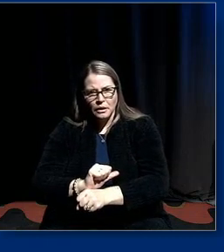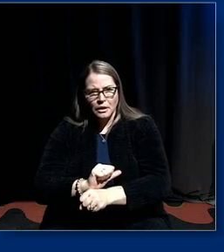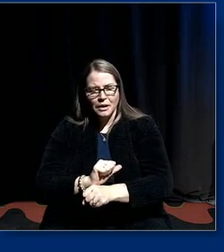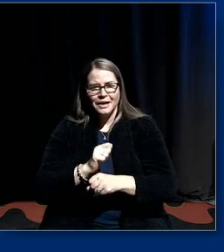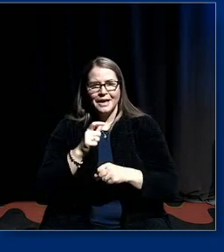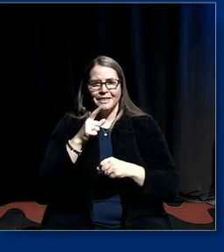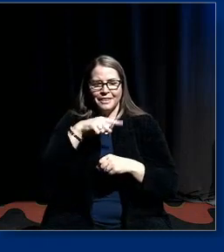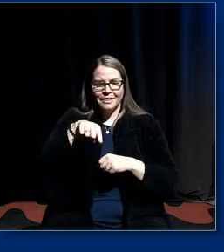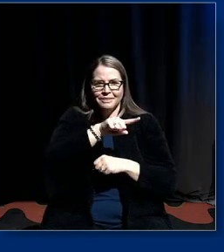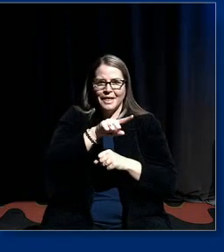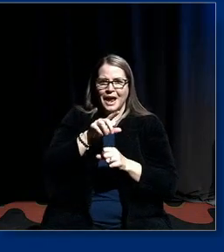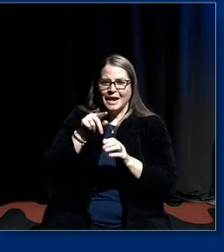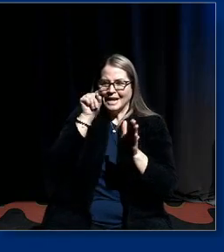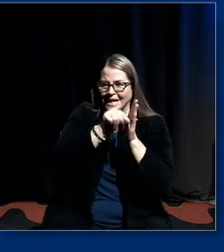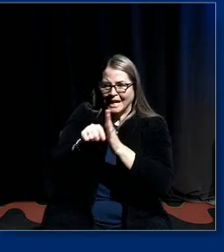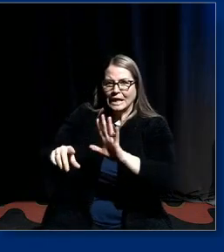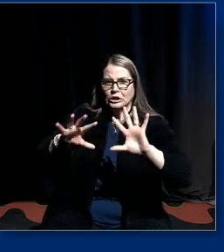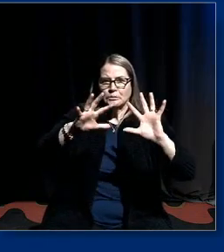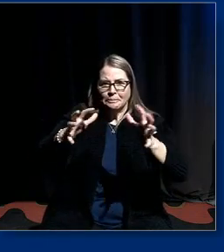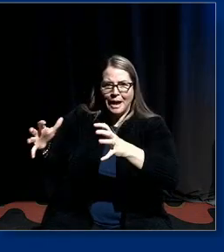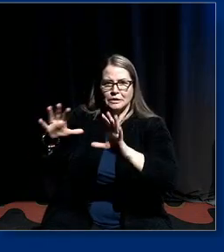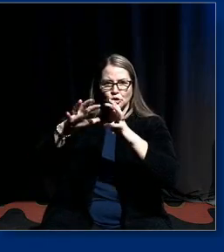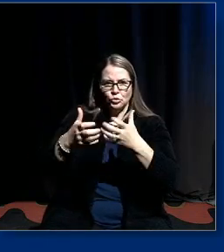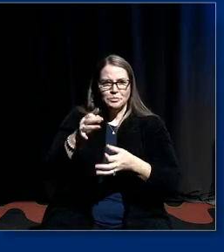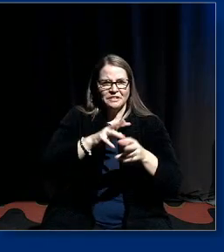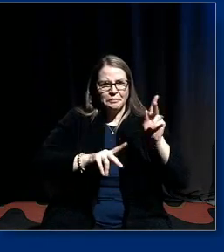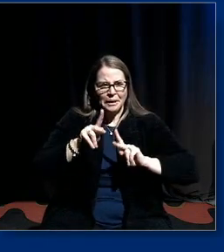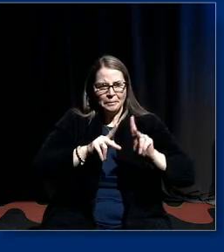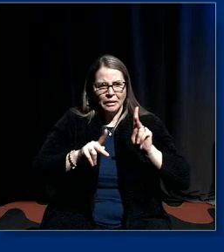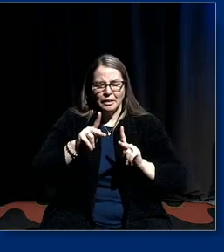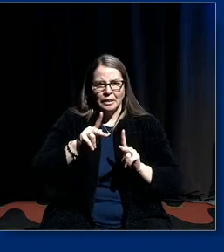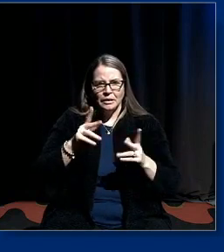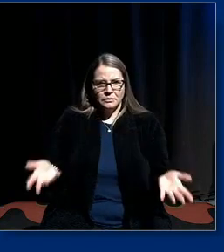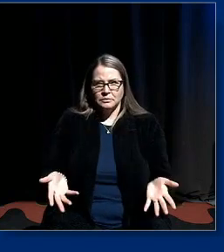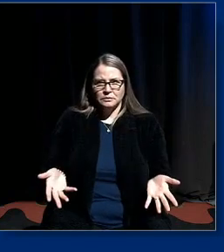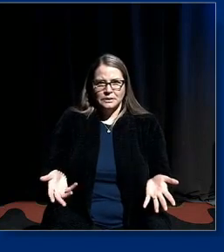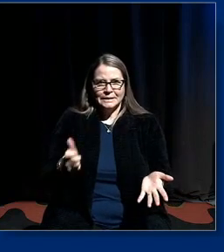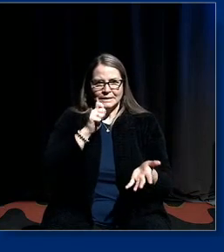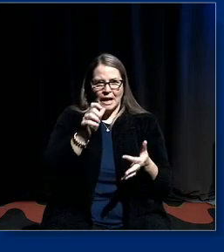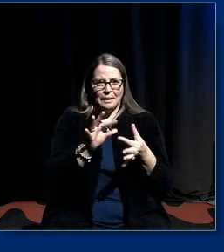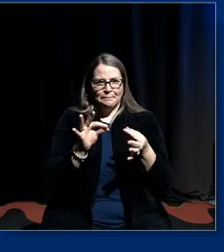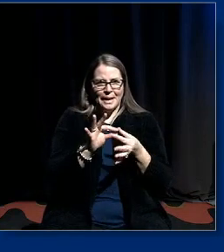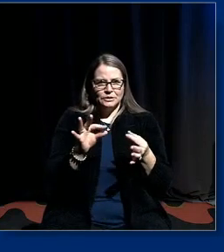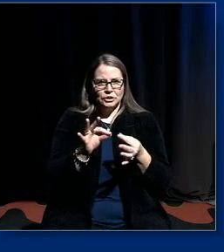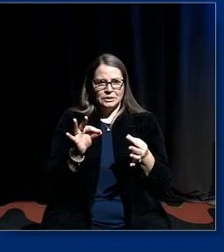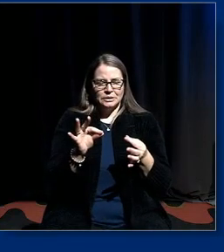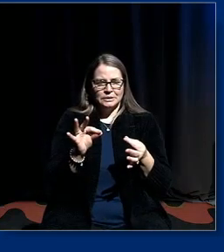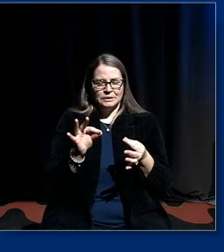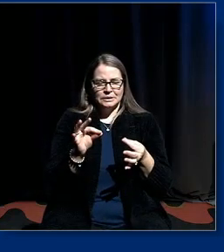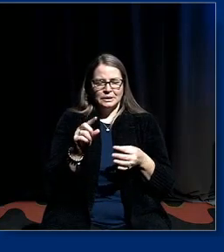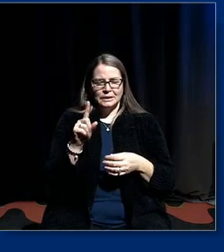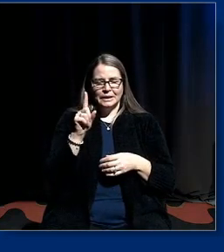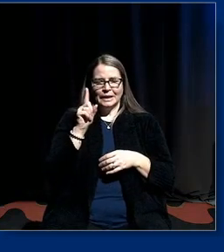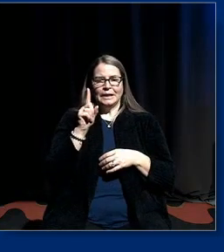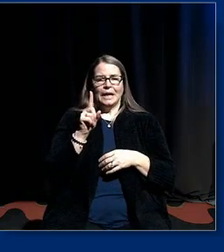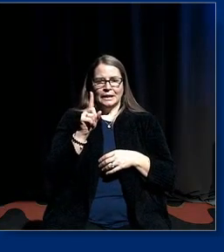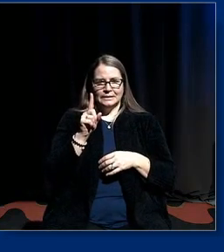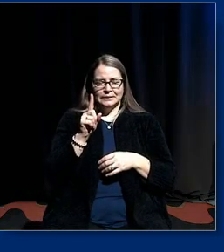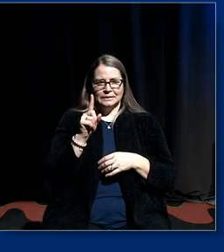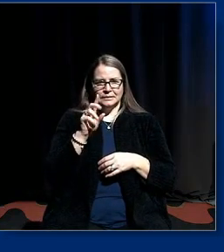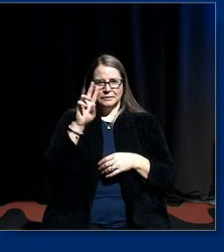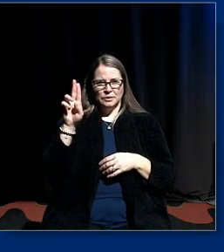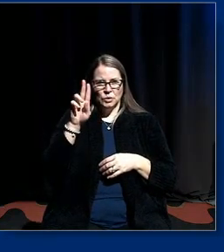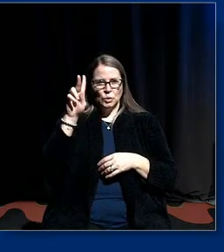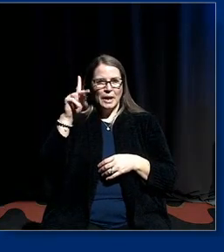um there is that's simply not taught it's not mentioned and yet um the